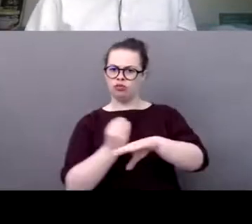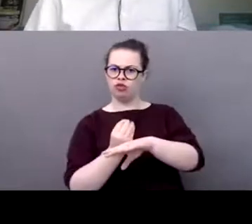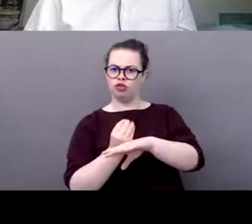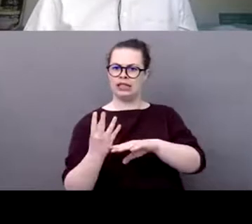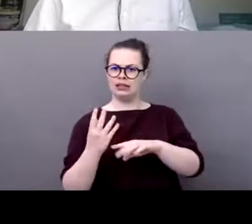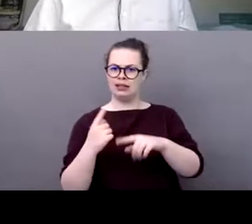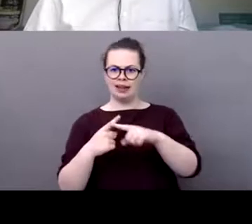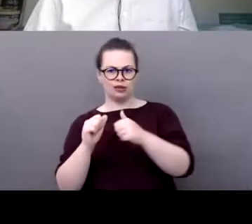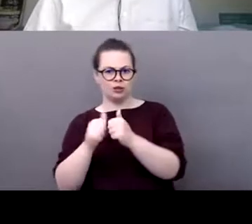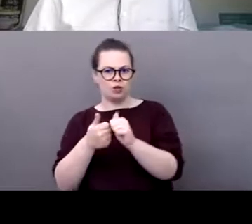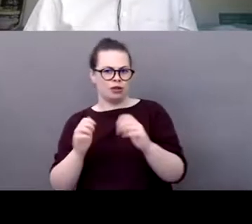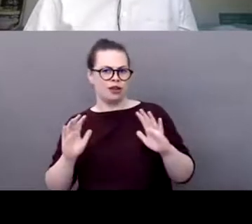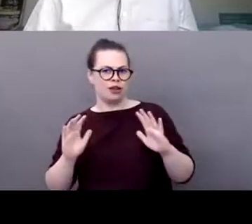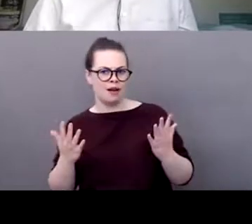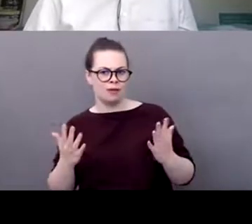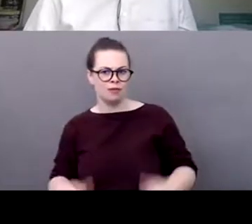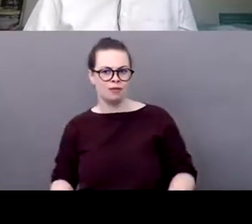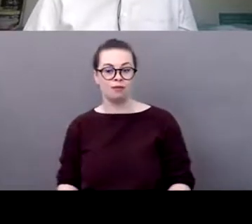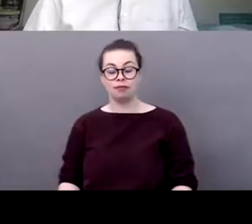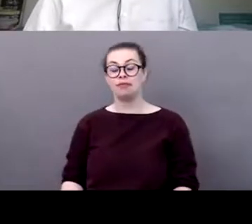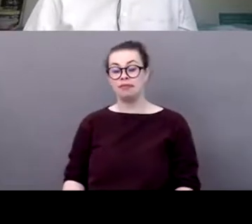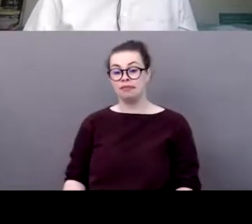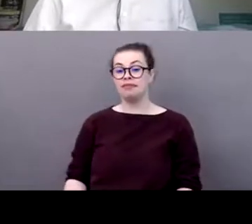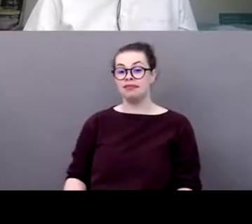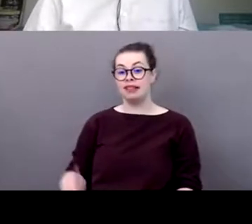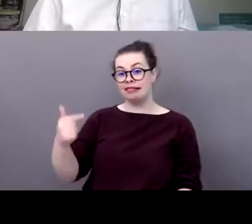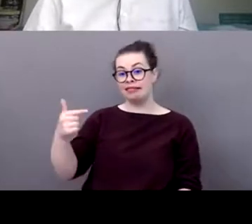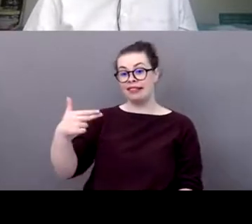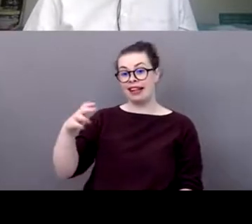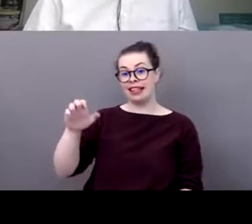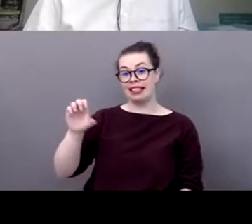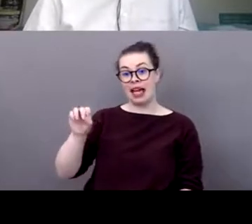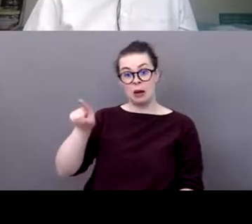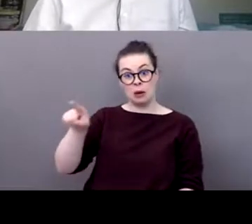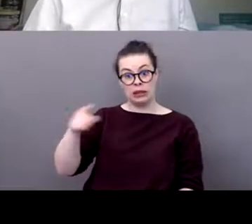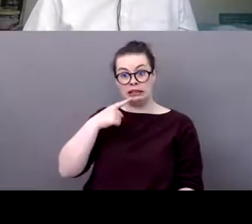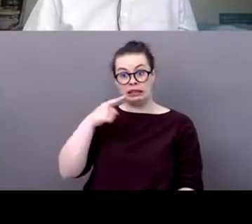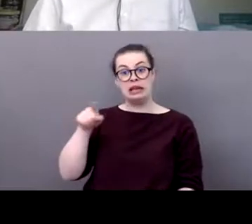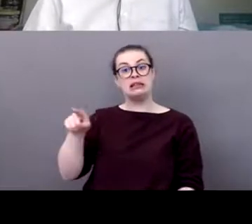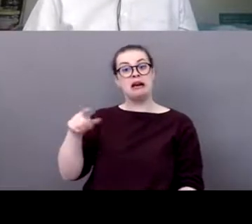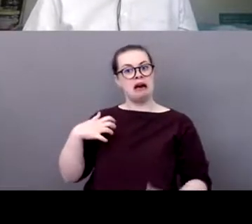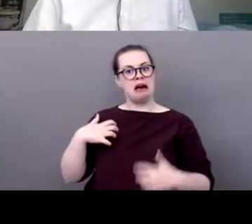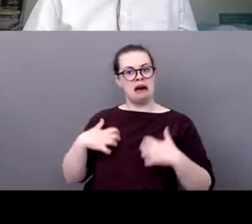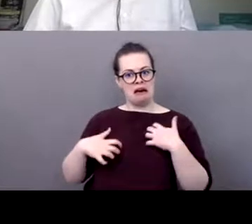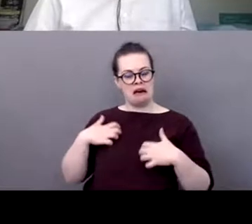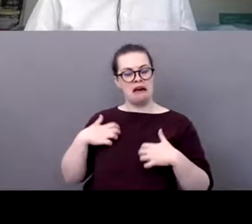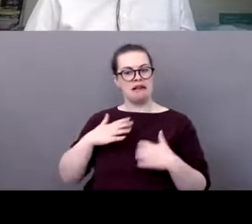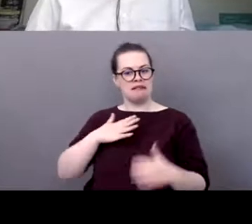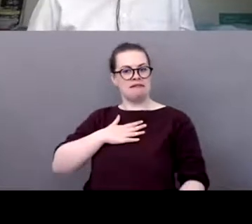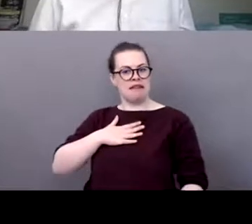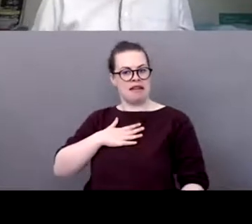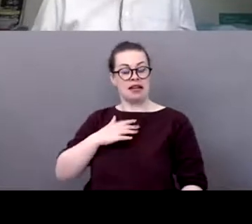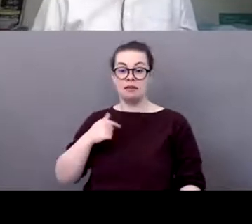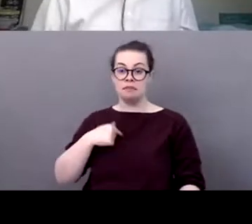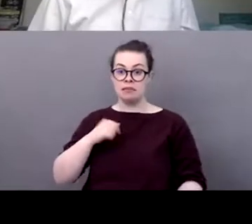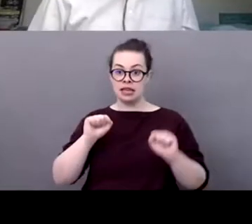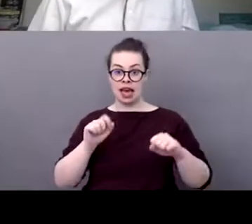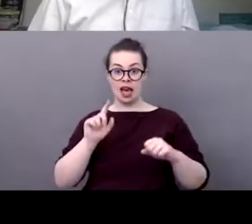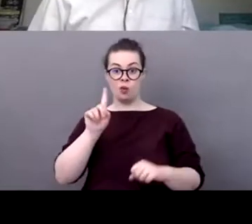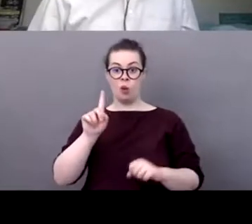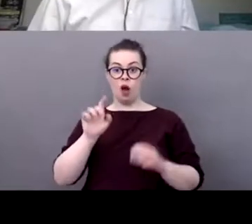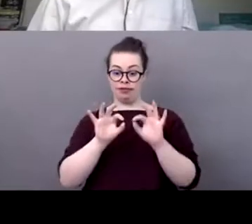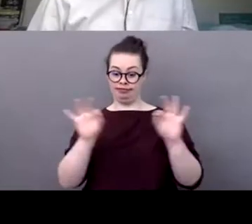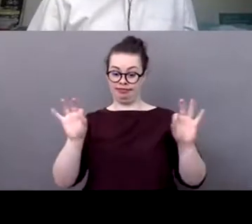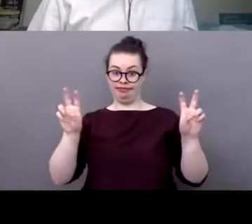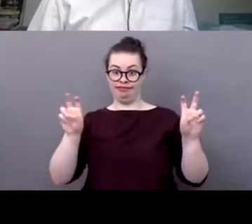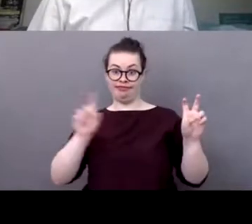and i will not have have the answer to your question but i think what we really need to to look at